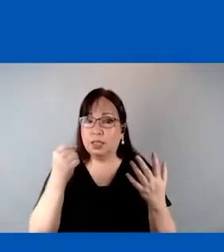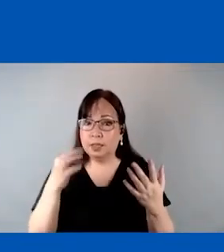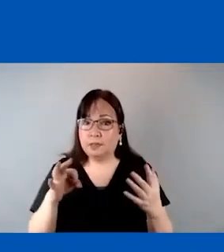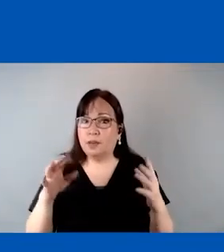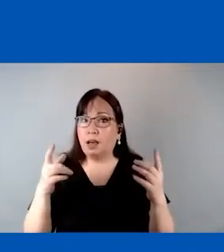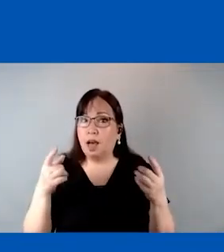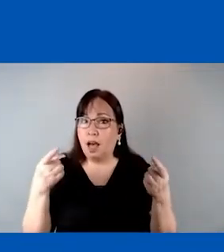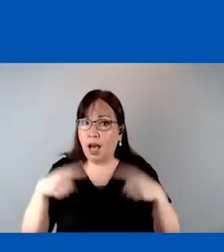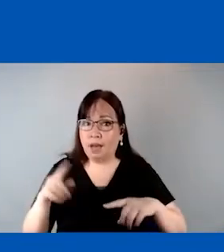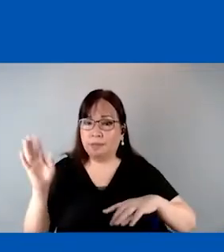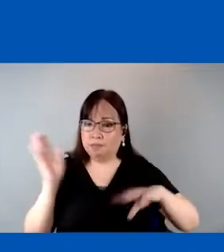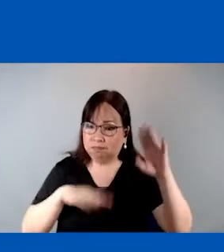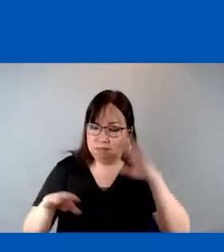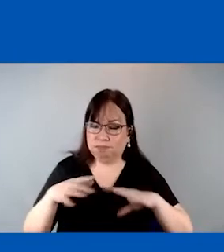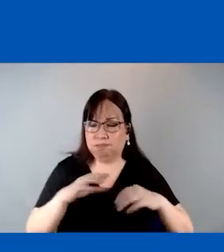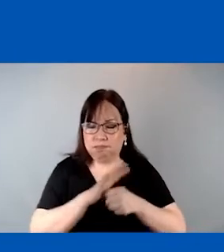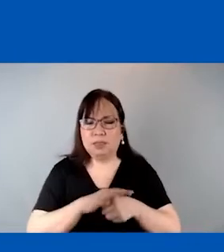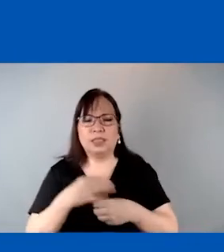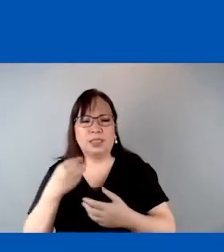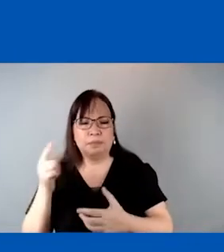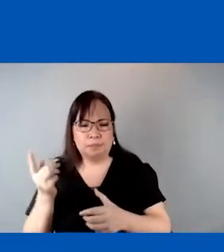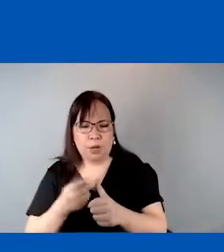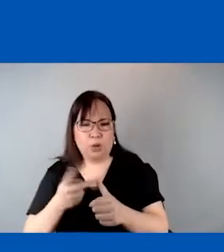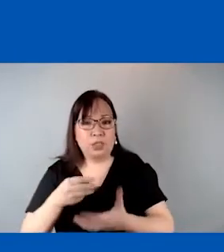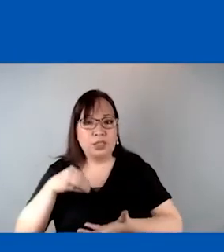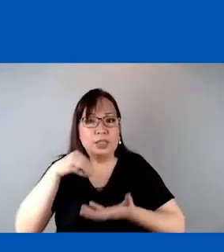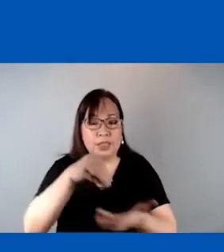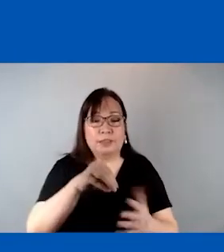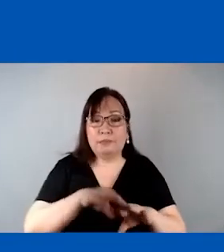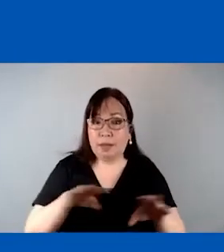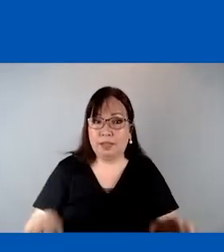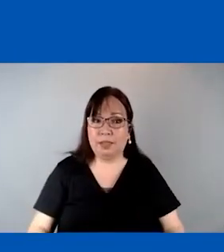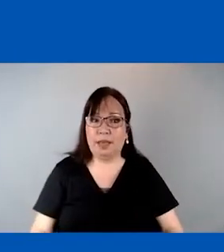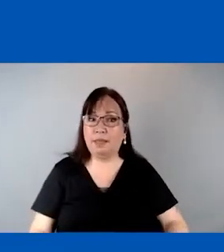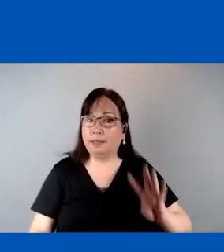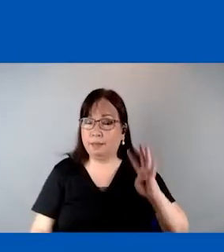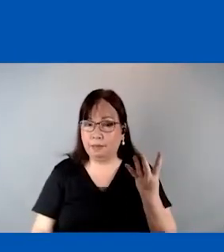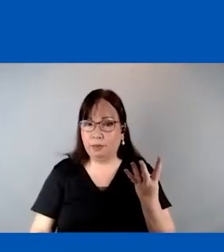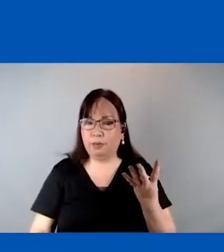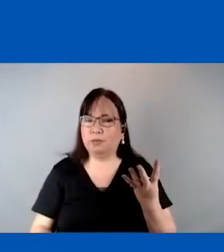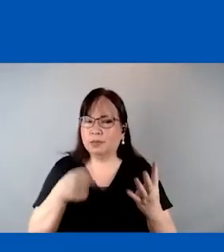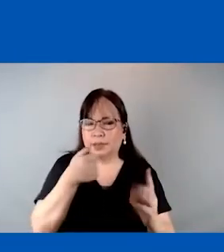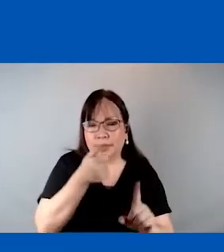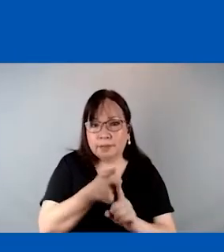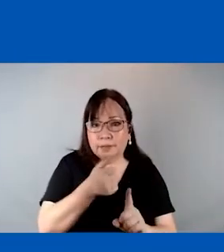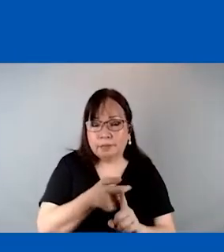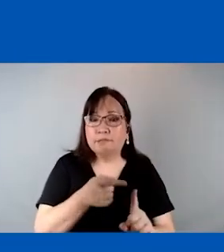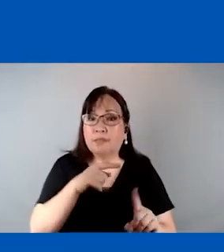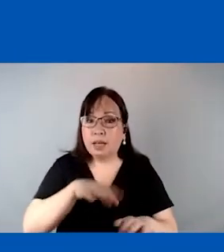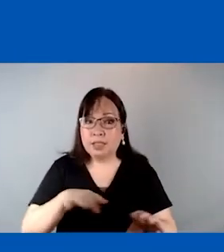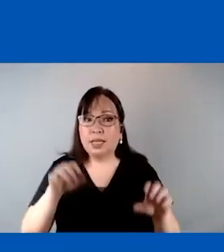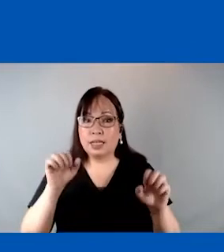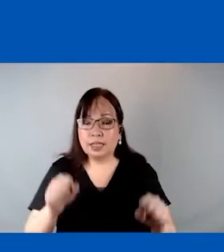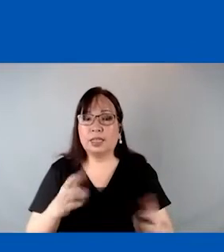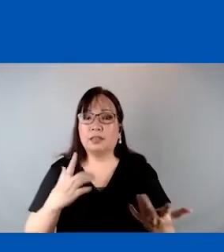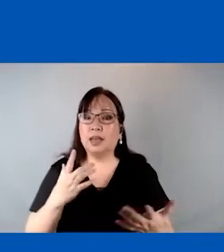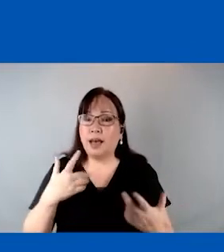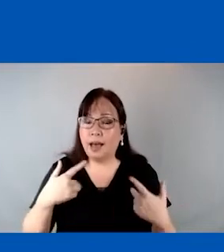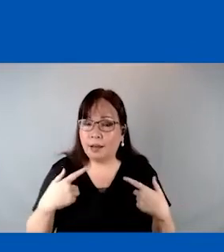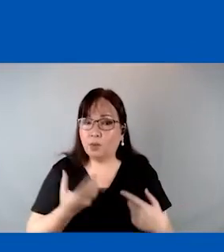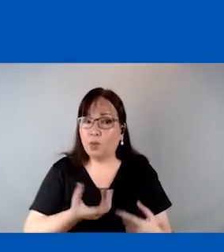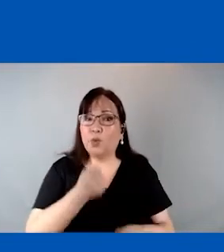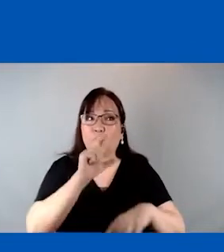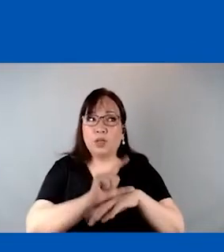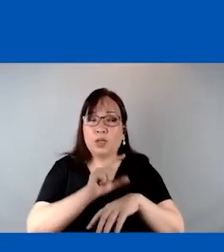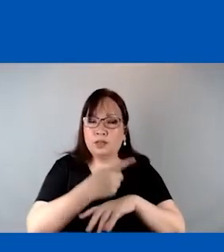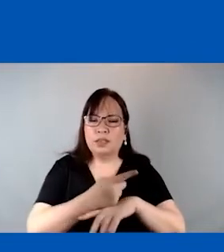in times of distress. Fourth, the child must be put in a position to earn a livelihood and must be